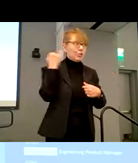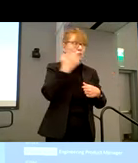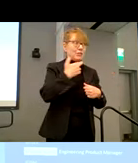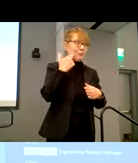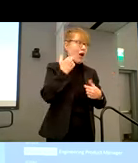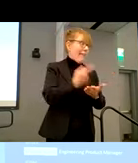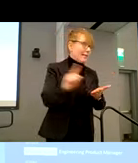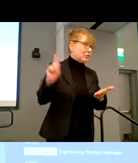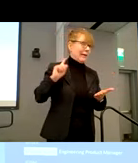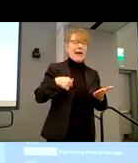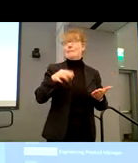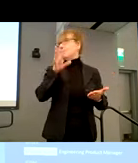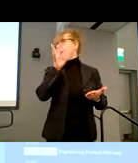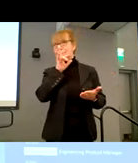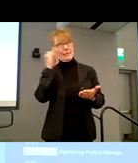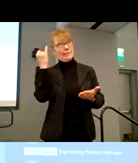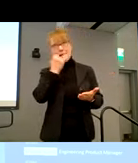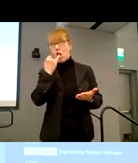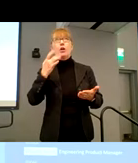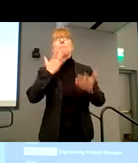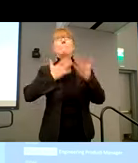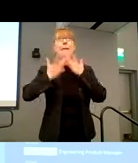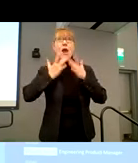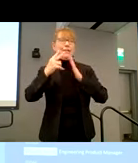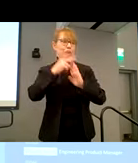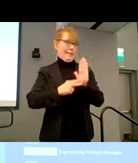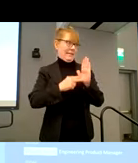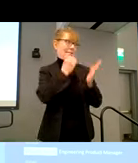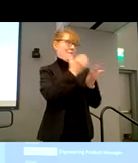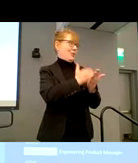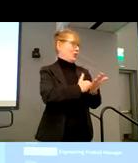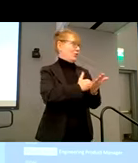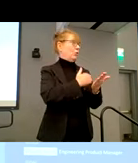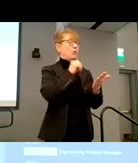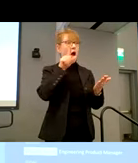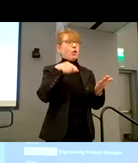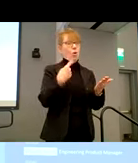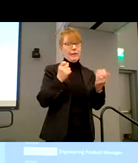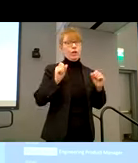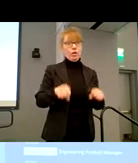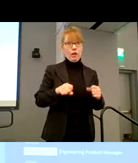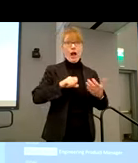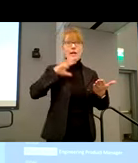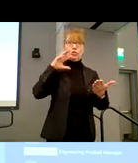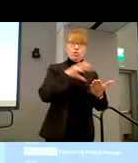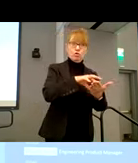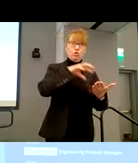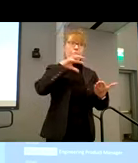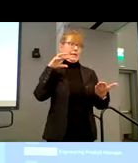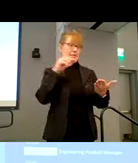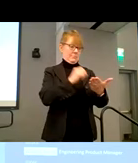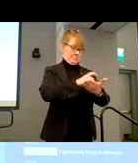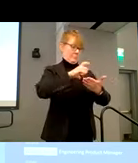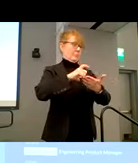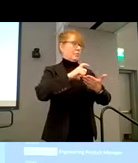I did not speak Italian. I could barely read the menu. And not only was I able to zoom in quickly and easily, I was also